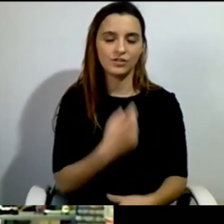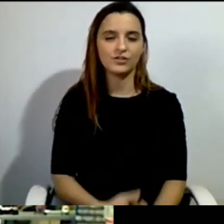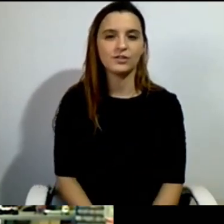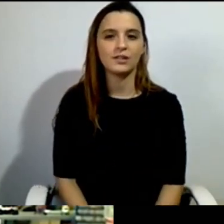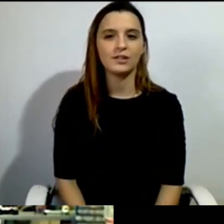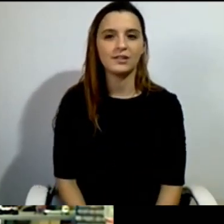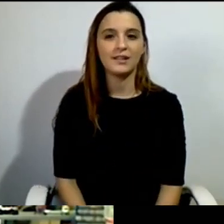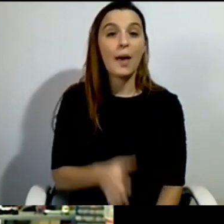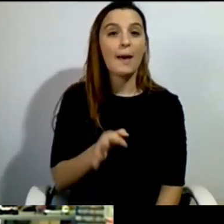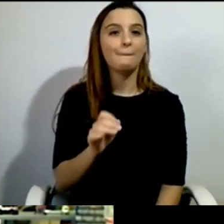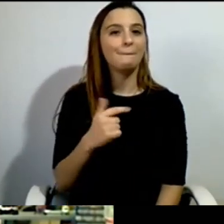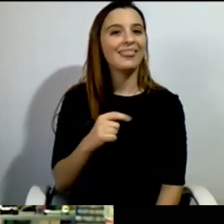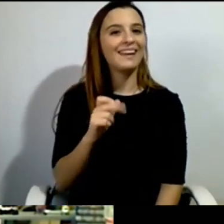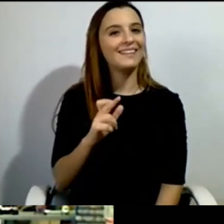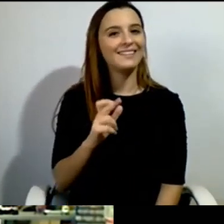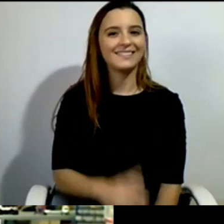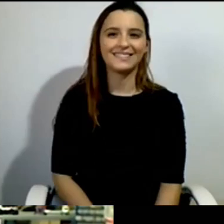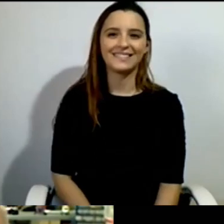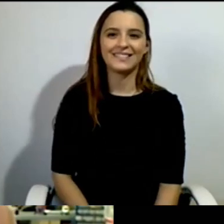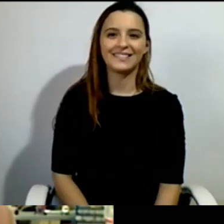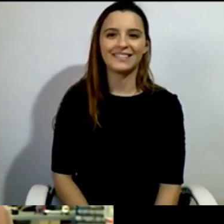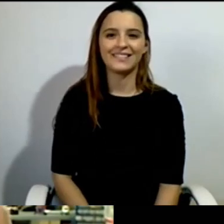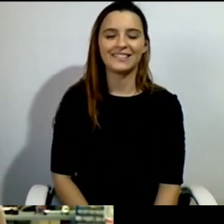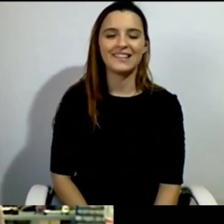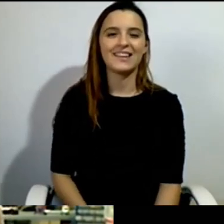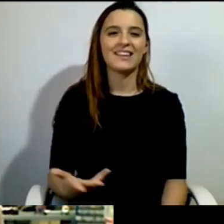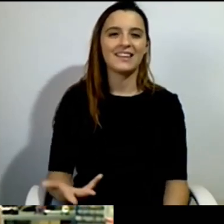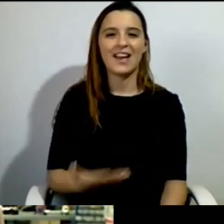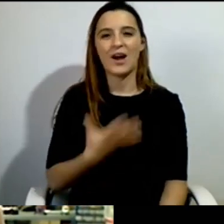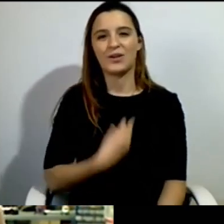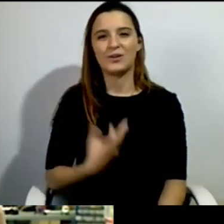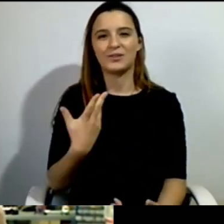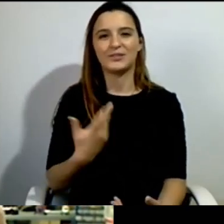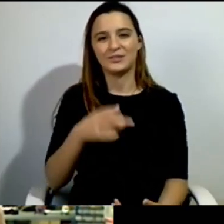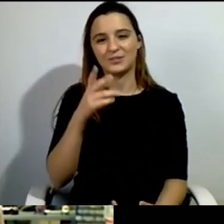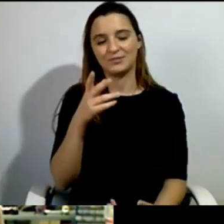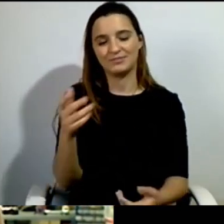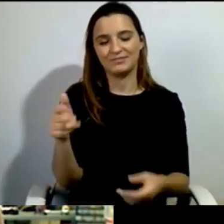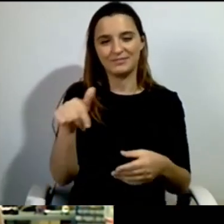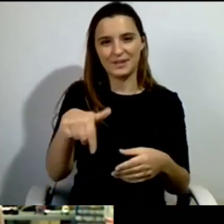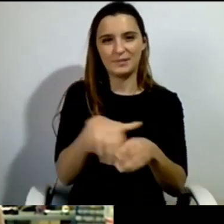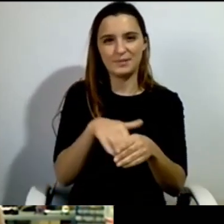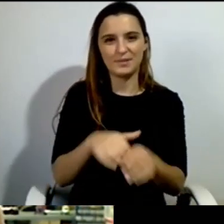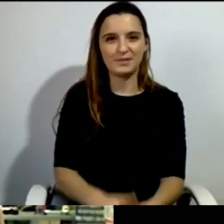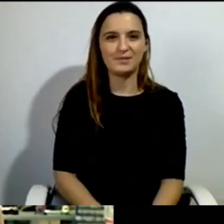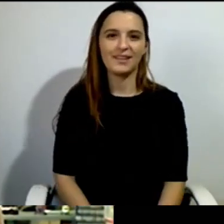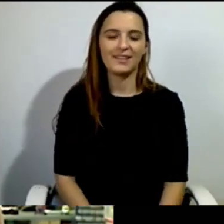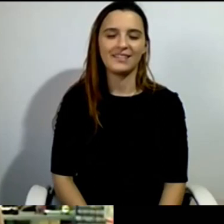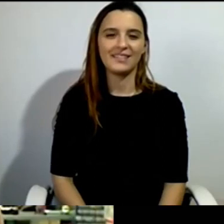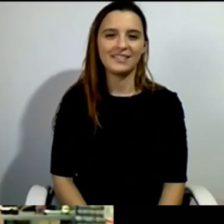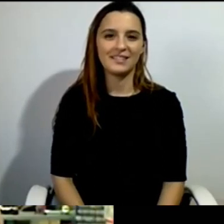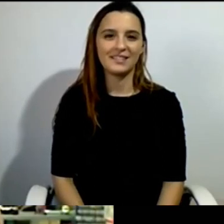good to have you. I really appreciate your time with us, and the floor is yours.